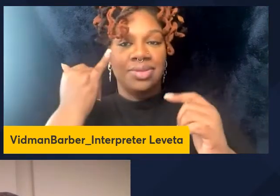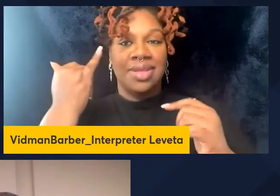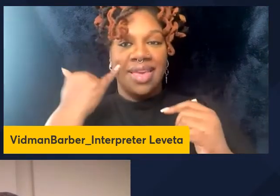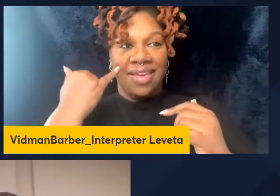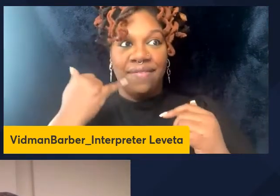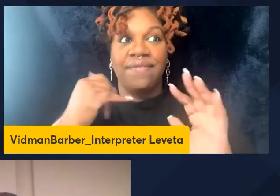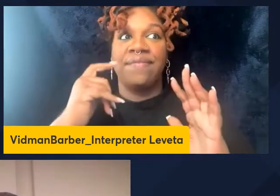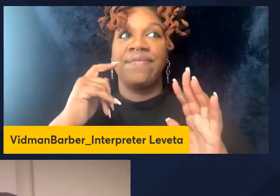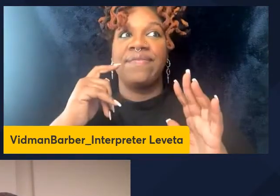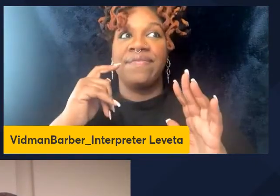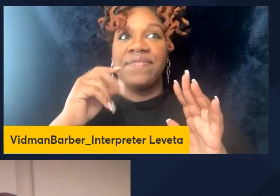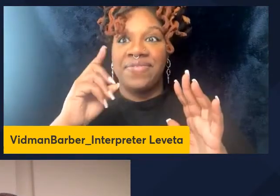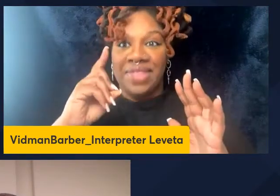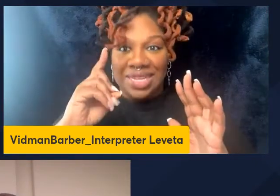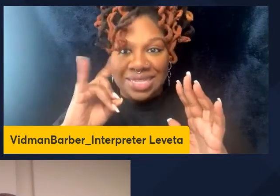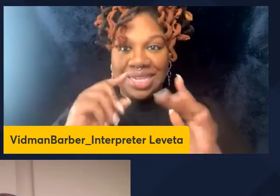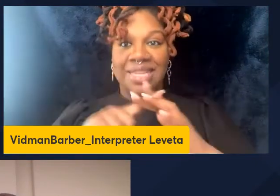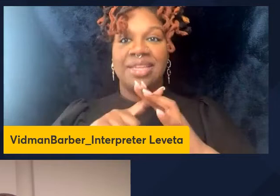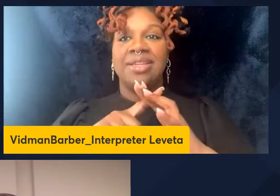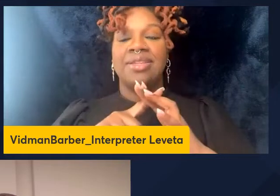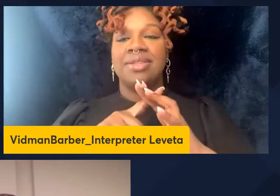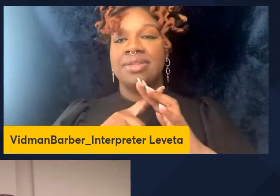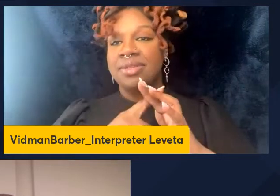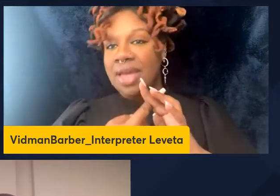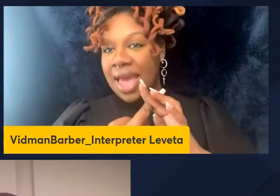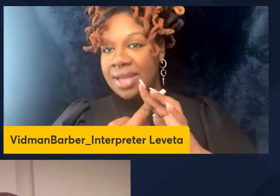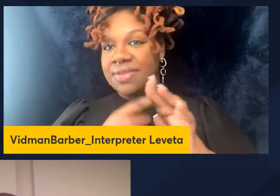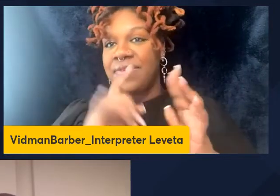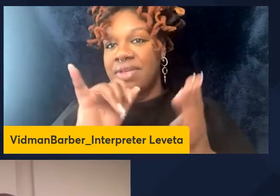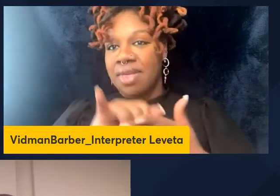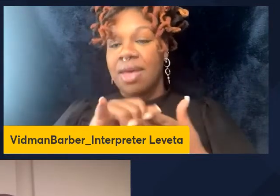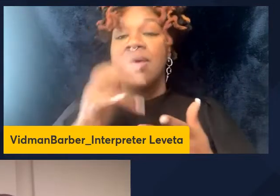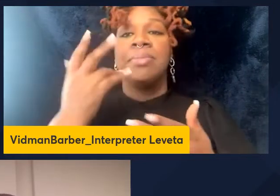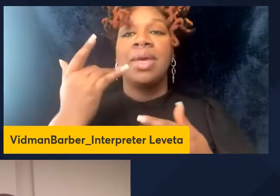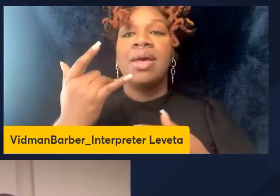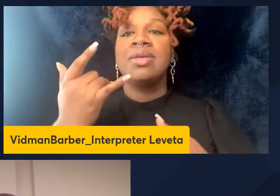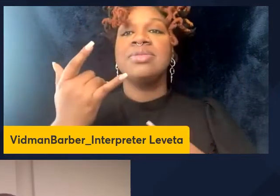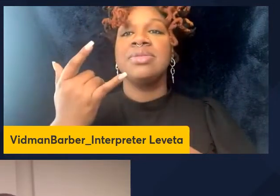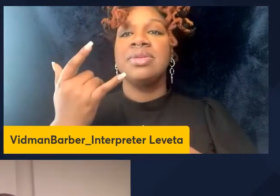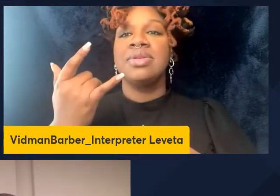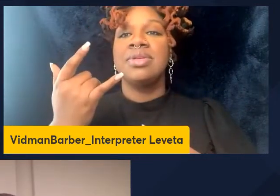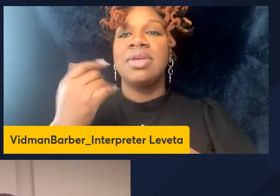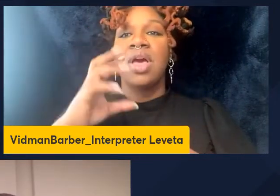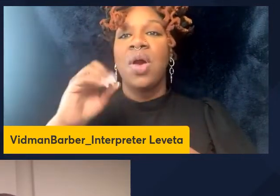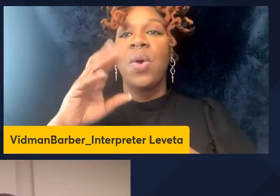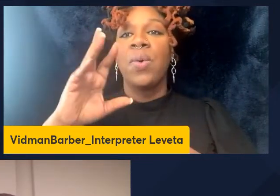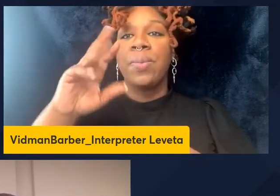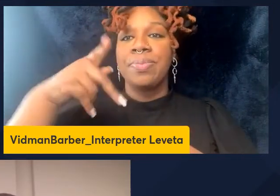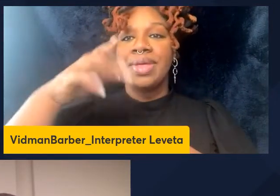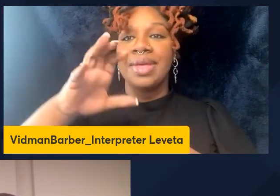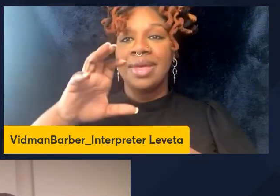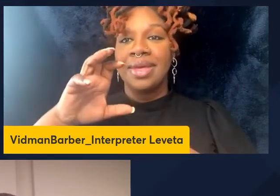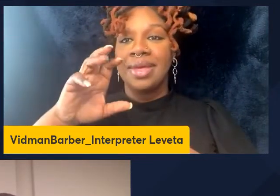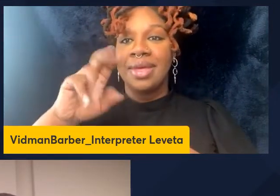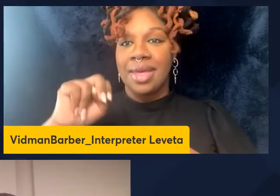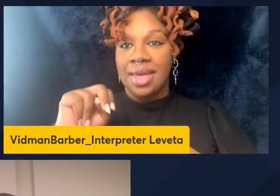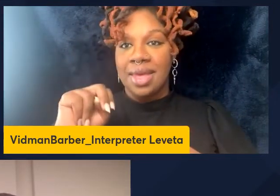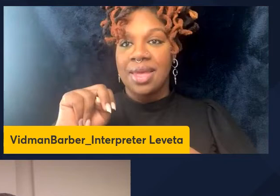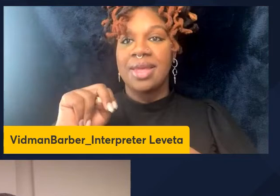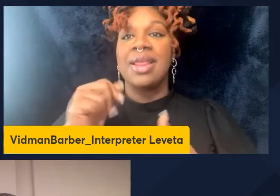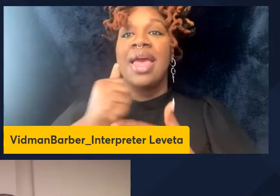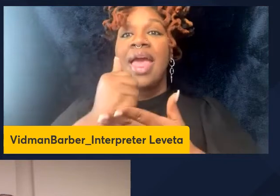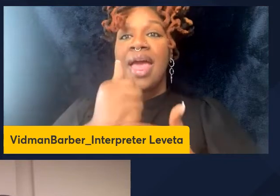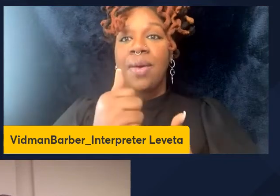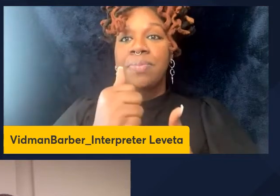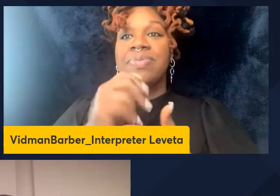did activate T-Rex, because they do OPM participate to the immunosuppressive